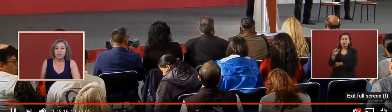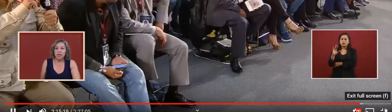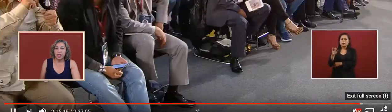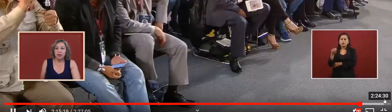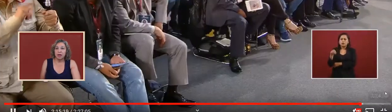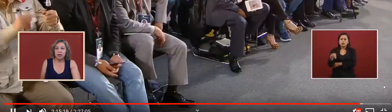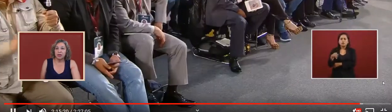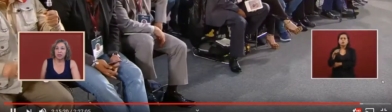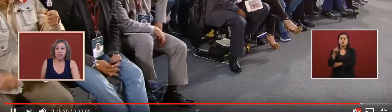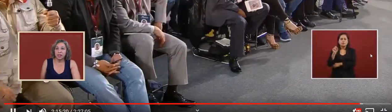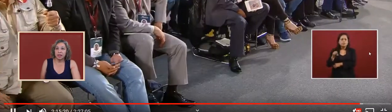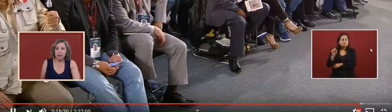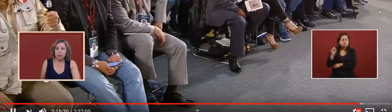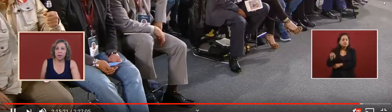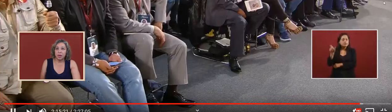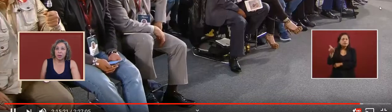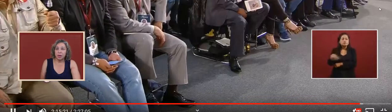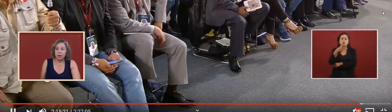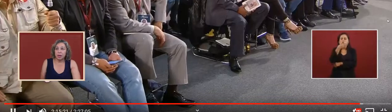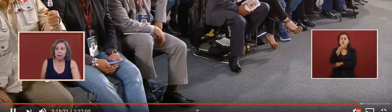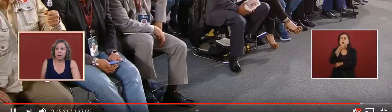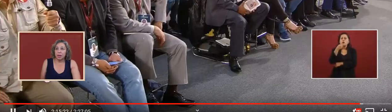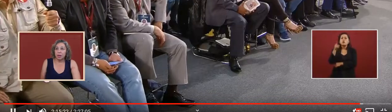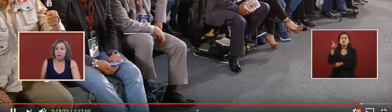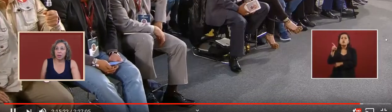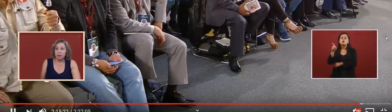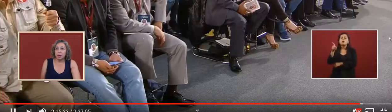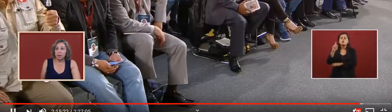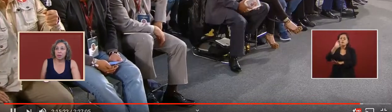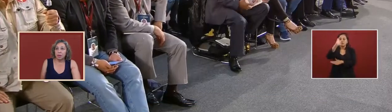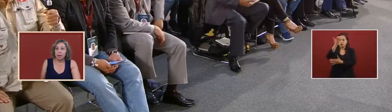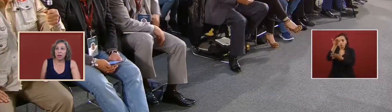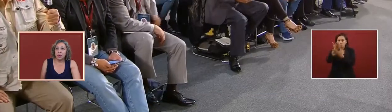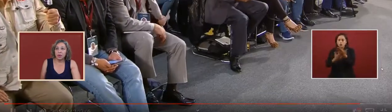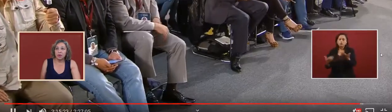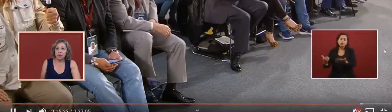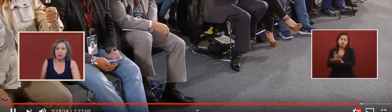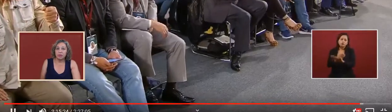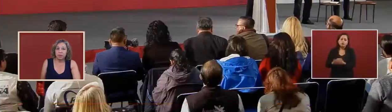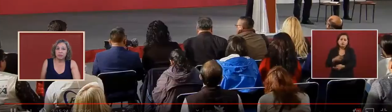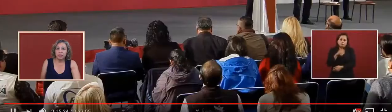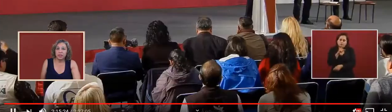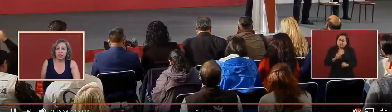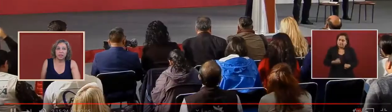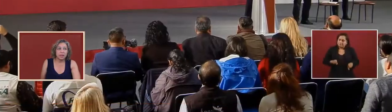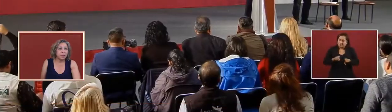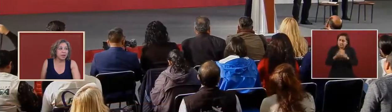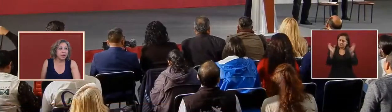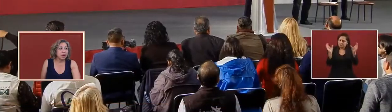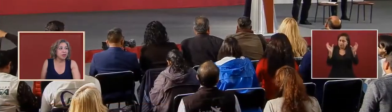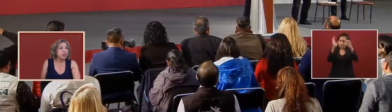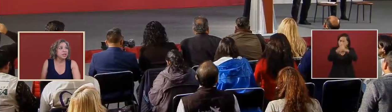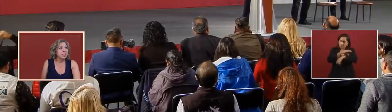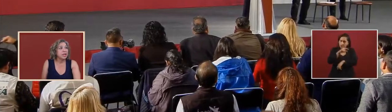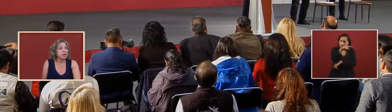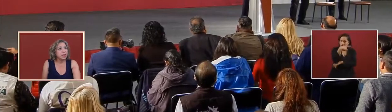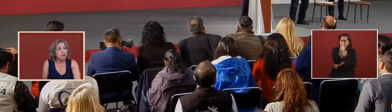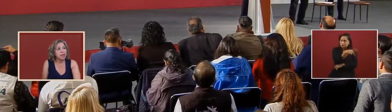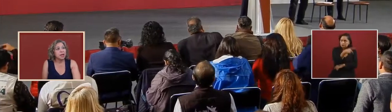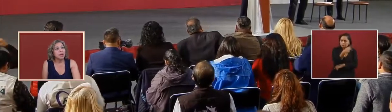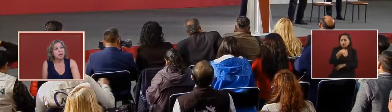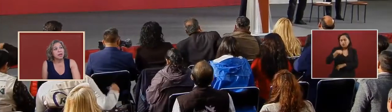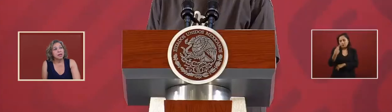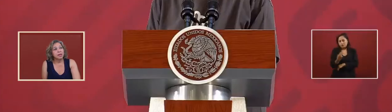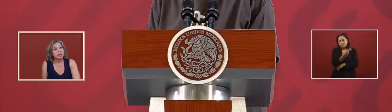so they had a contract that they won how are you going to resolve this dilemma are you going to take